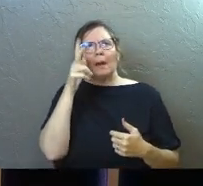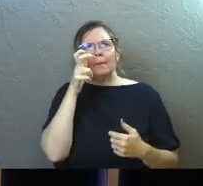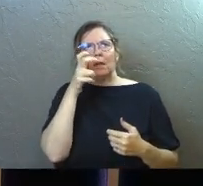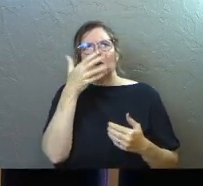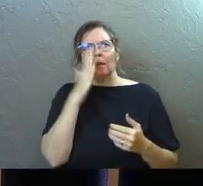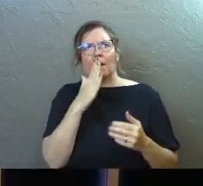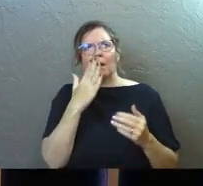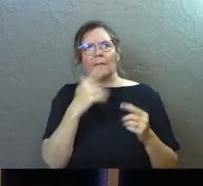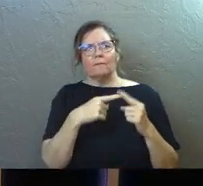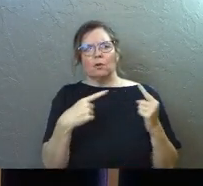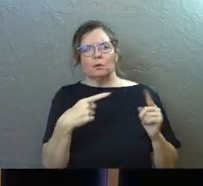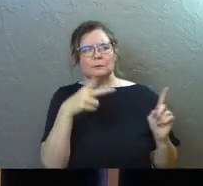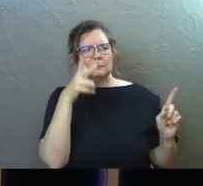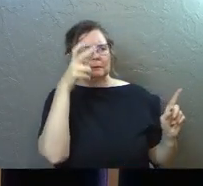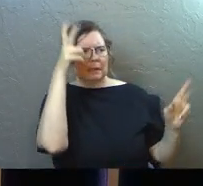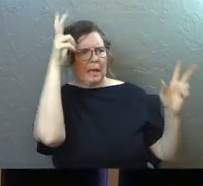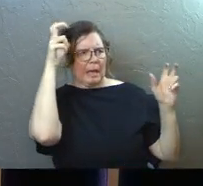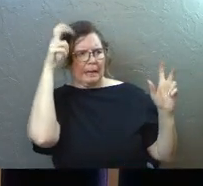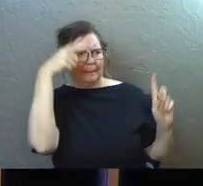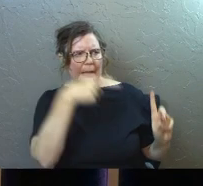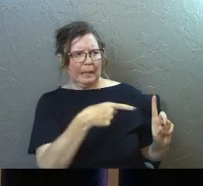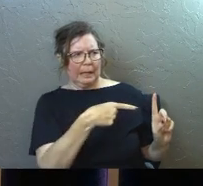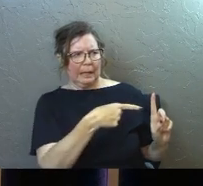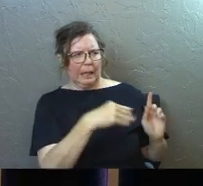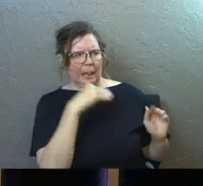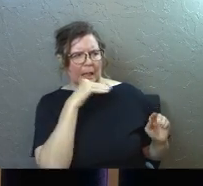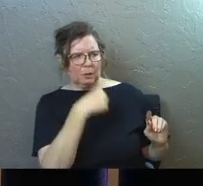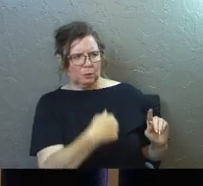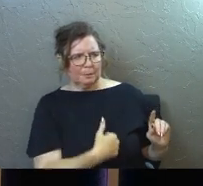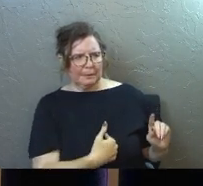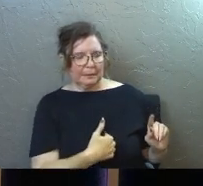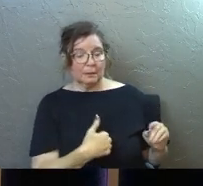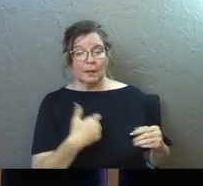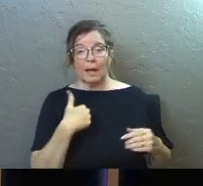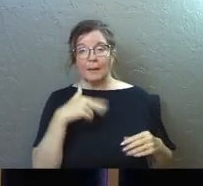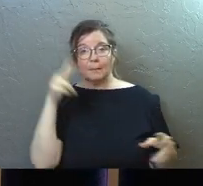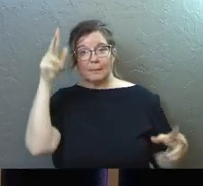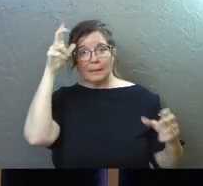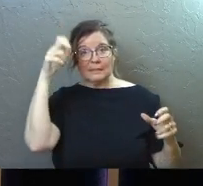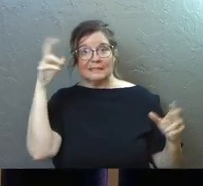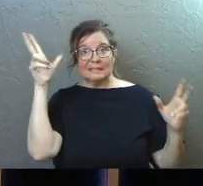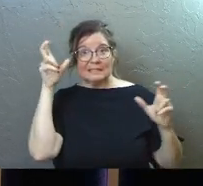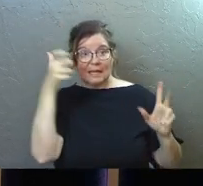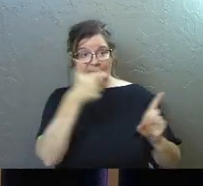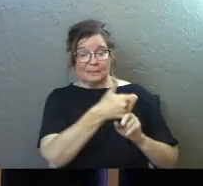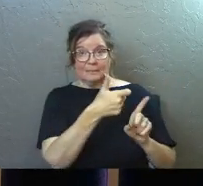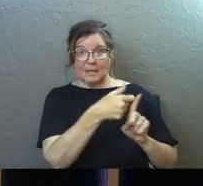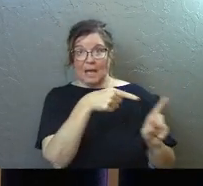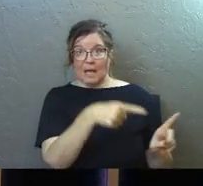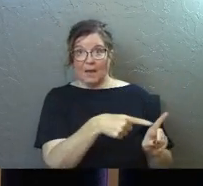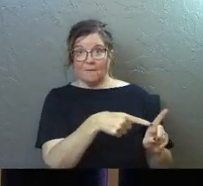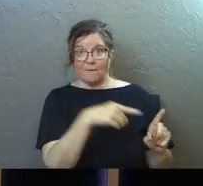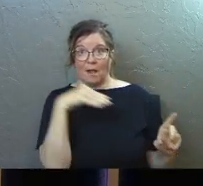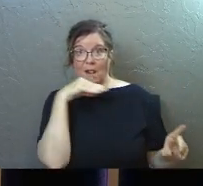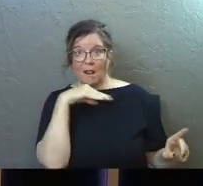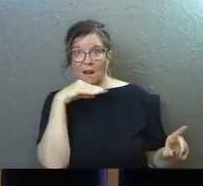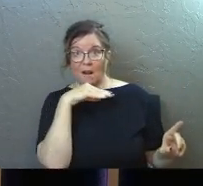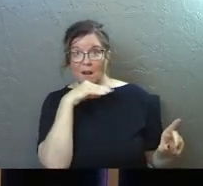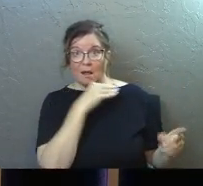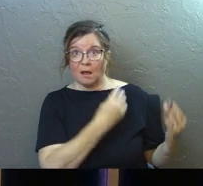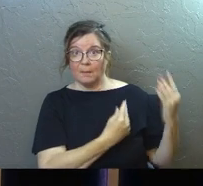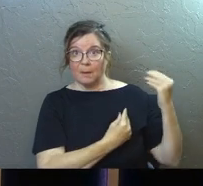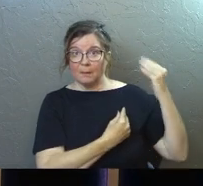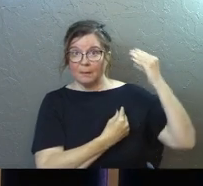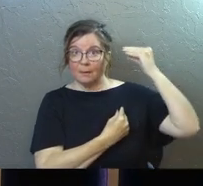God versus the enemy deceiving me? And by the enemy, I mean the enemy of our souls, Satan himself, who is a real